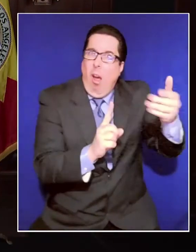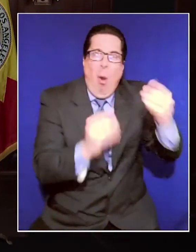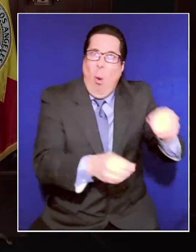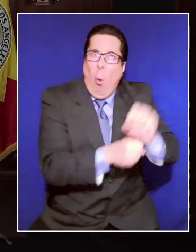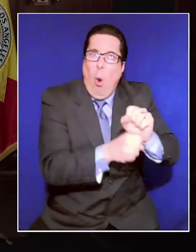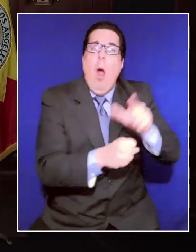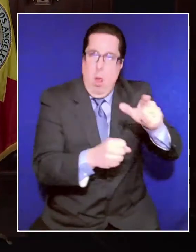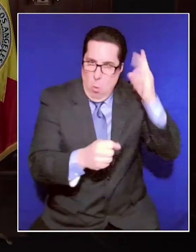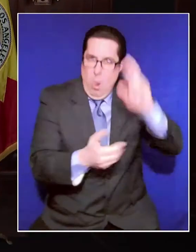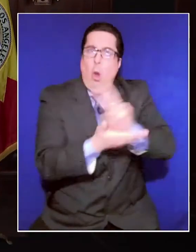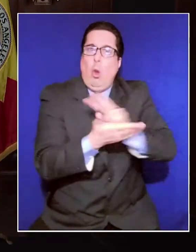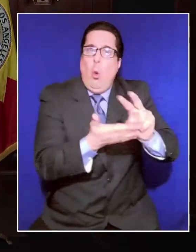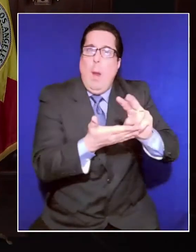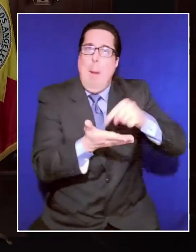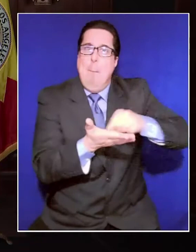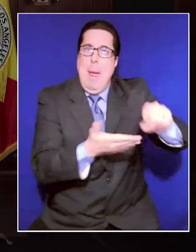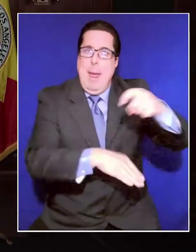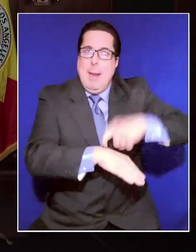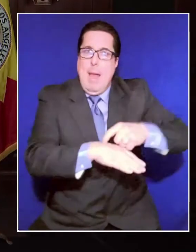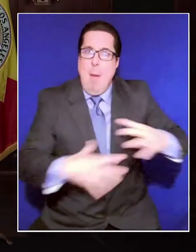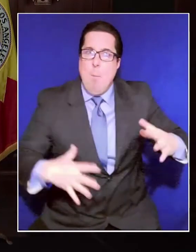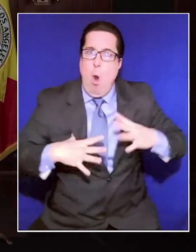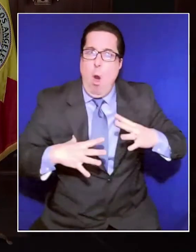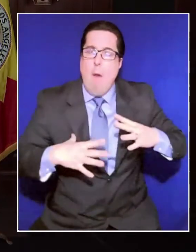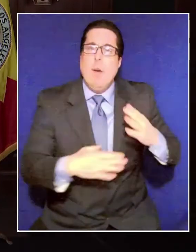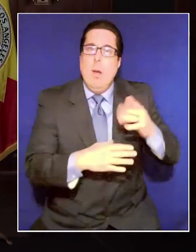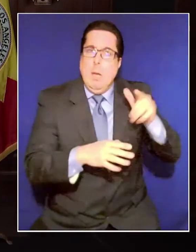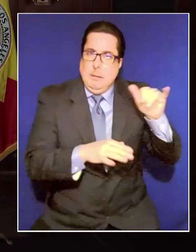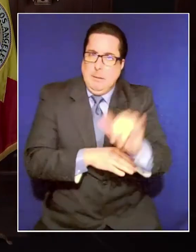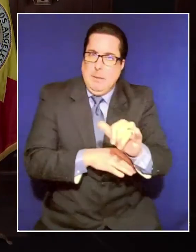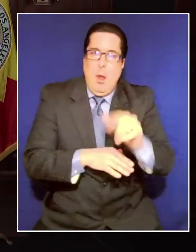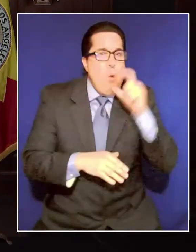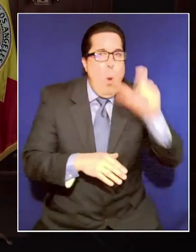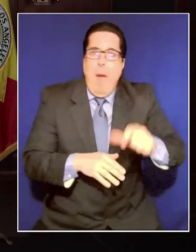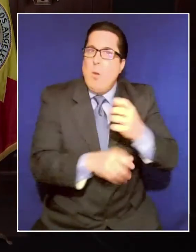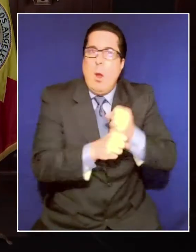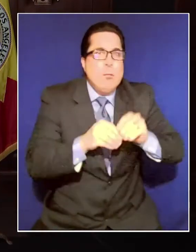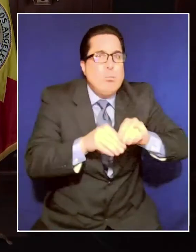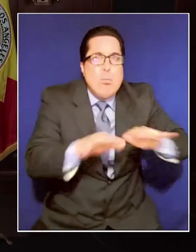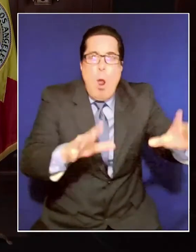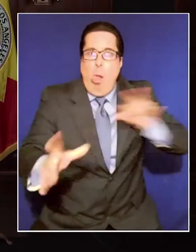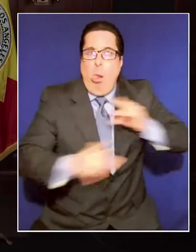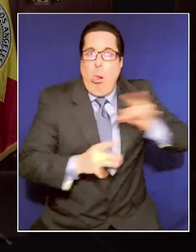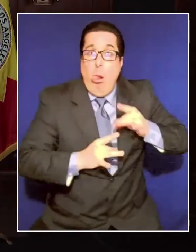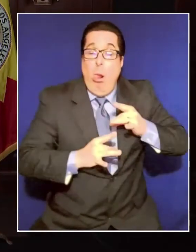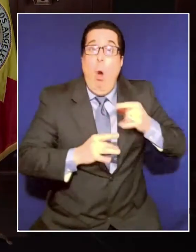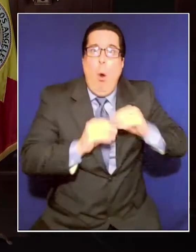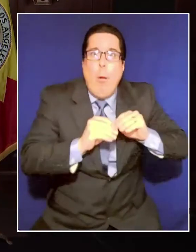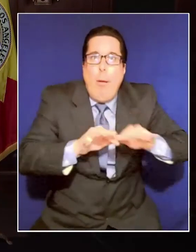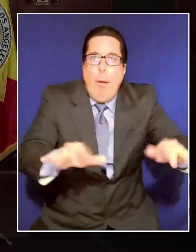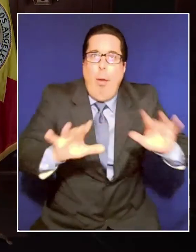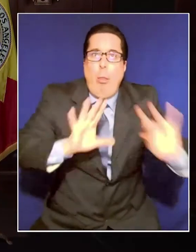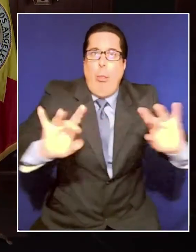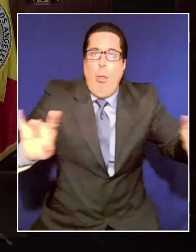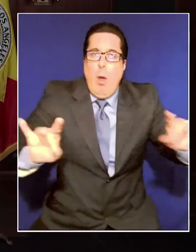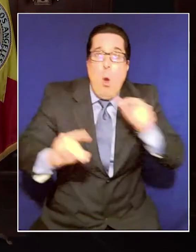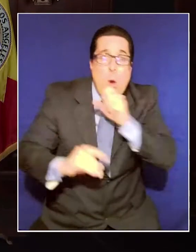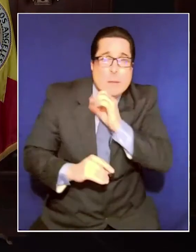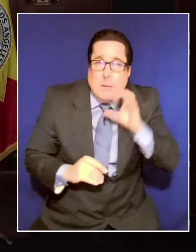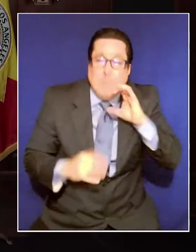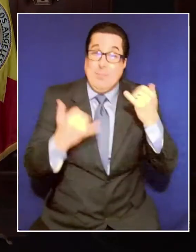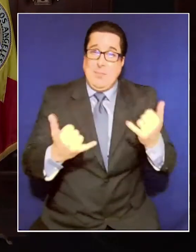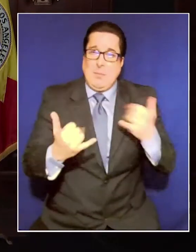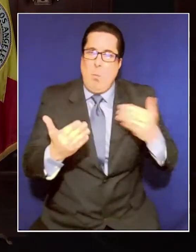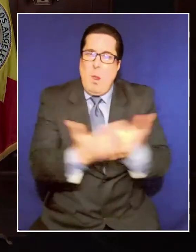off to prevent the spread of COVID-19 or to assist a relative who was infected or who was elderly. And today I'm updating that